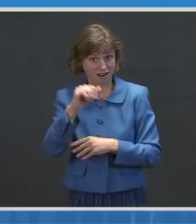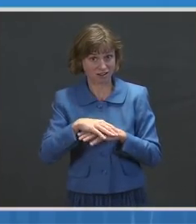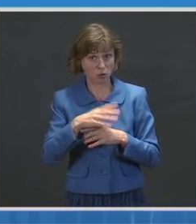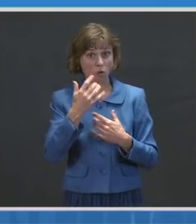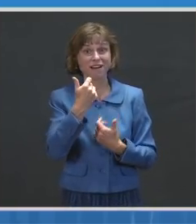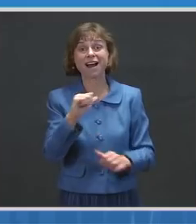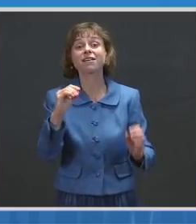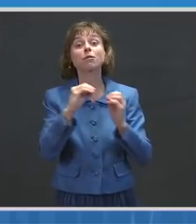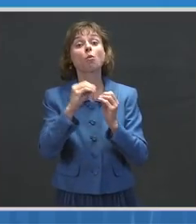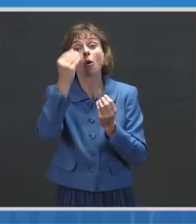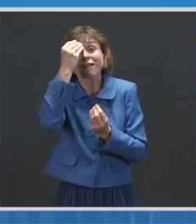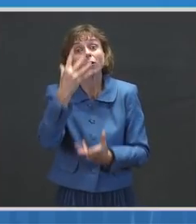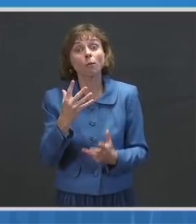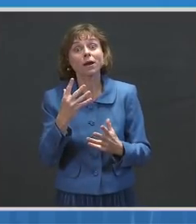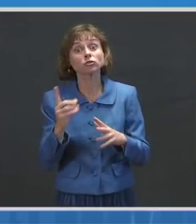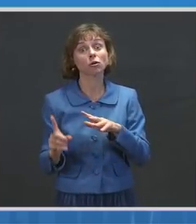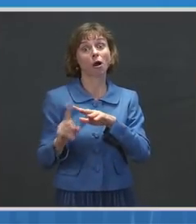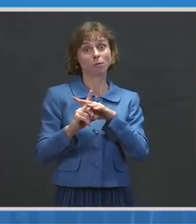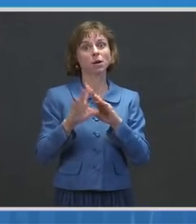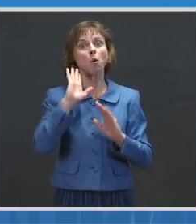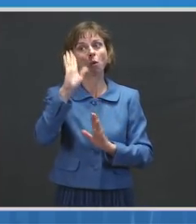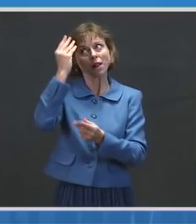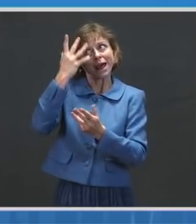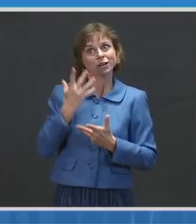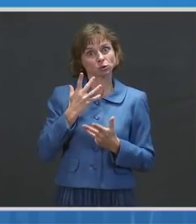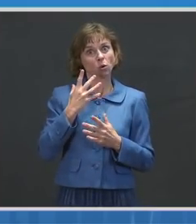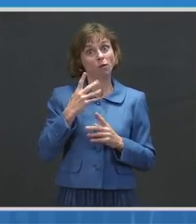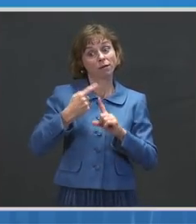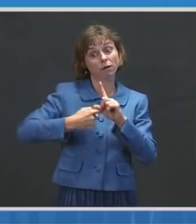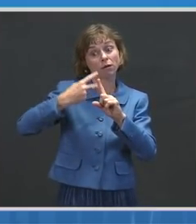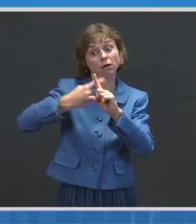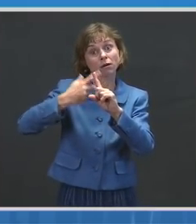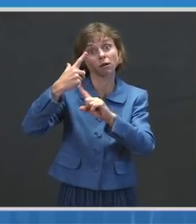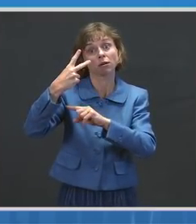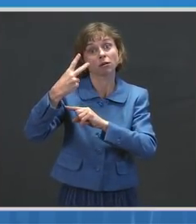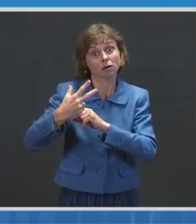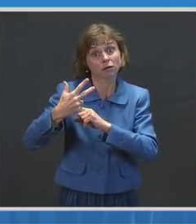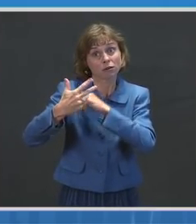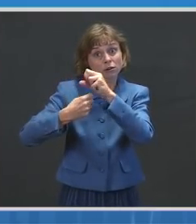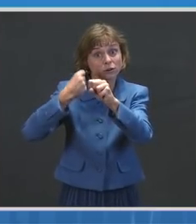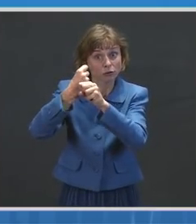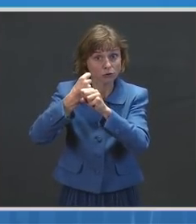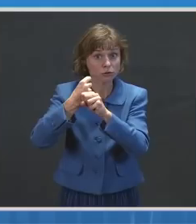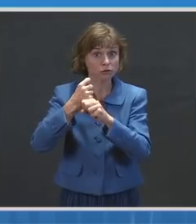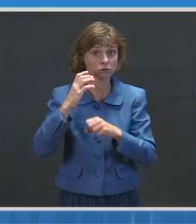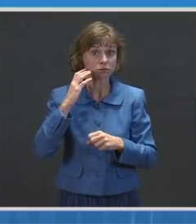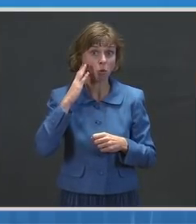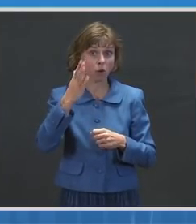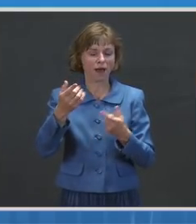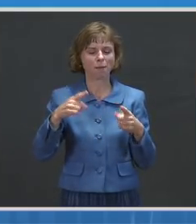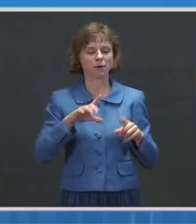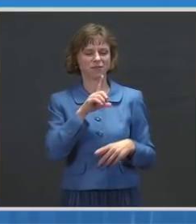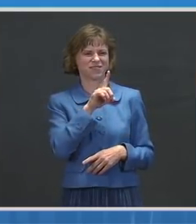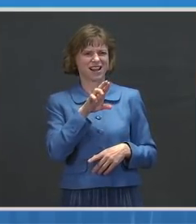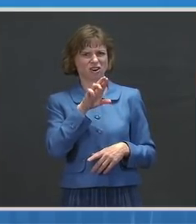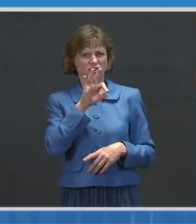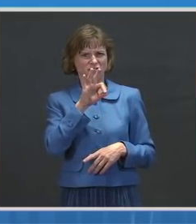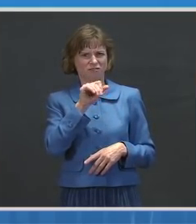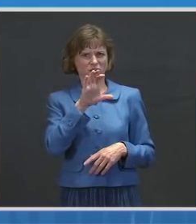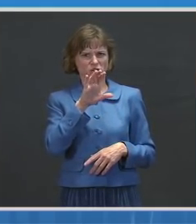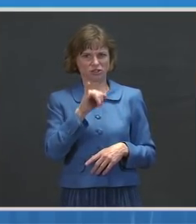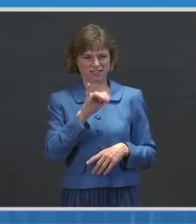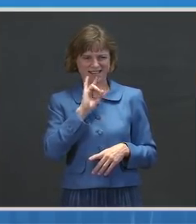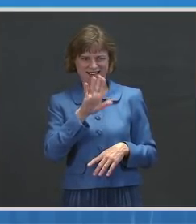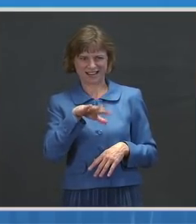to us as the months and year goes by. Dr. Thanks, Brian. Hey, Dr. Fauci, just just to clarify something, if you if you wouldn't